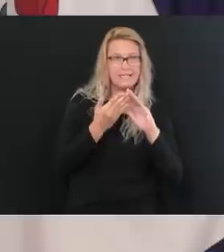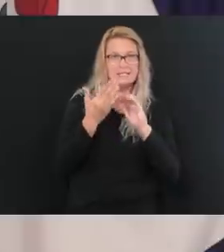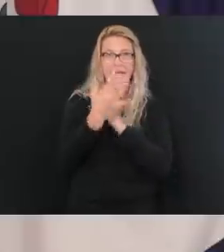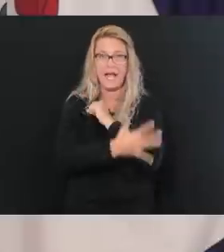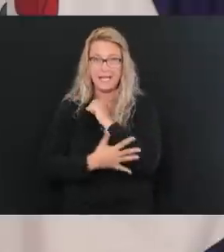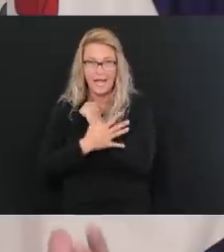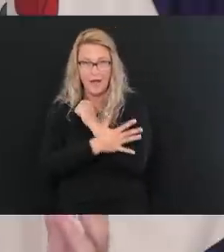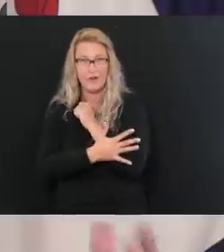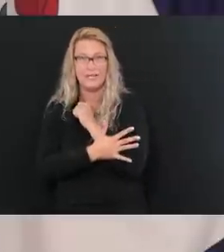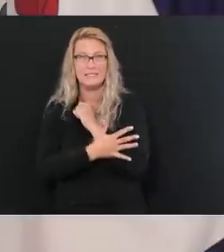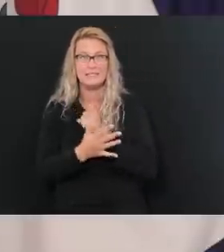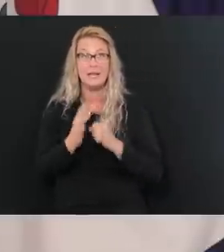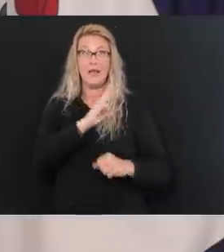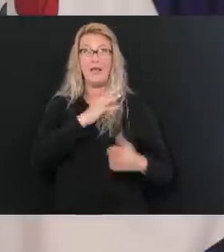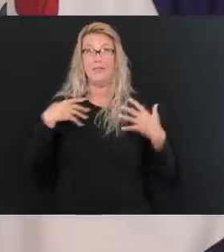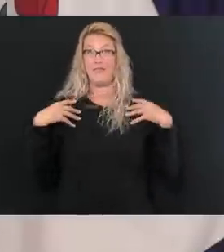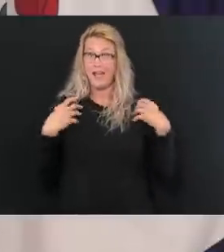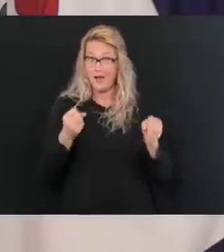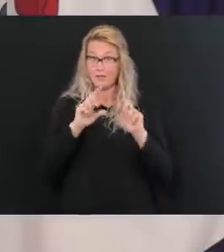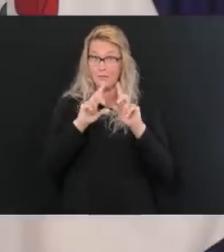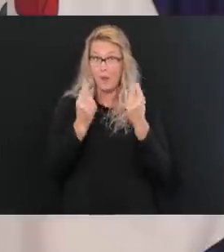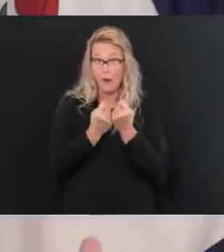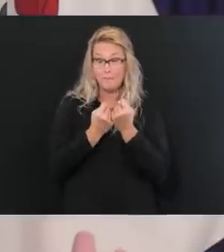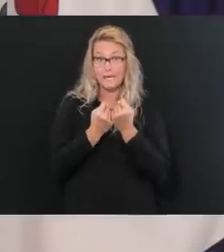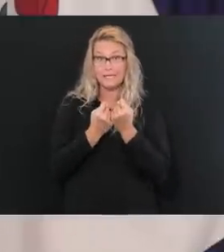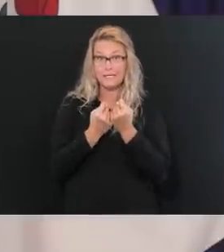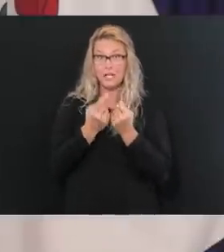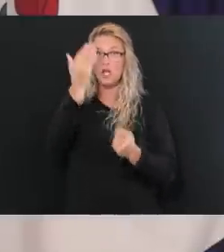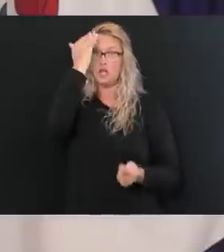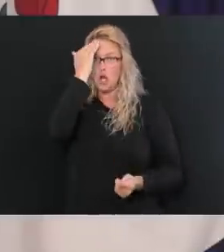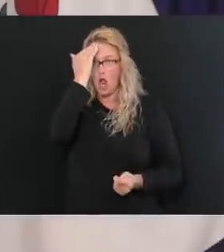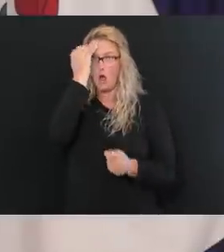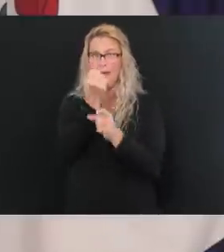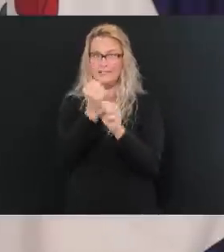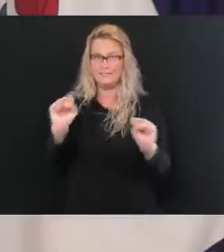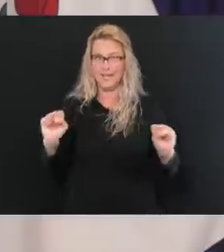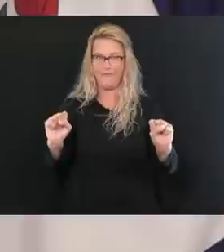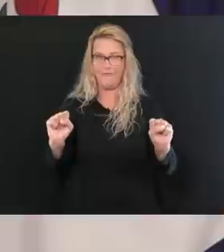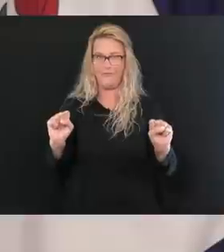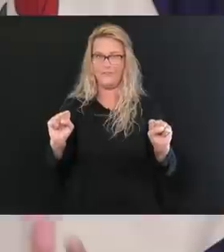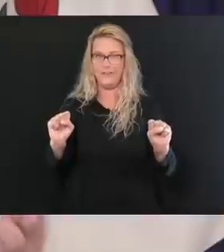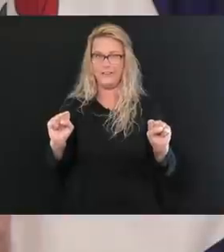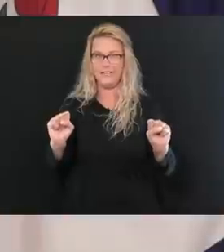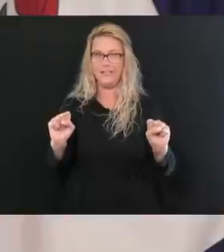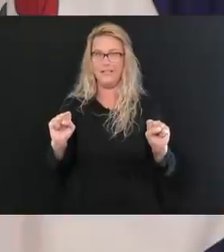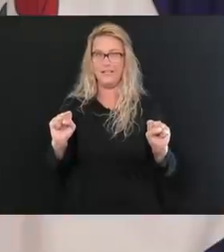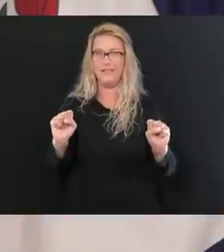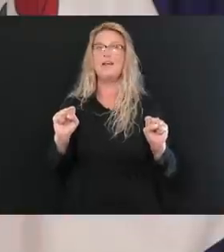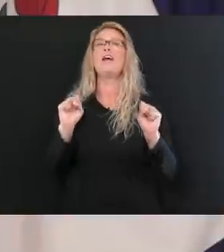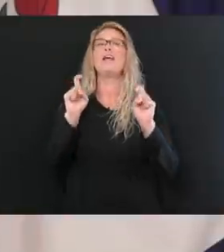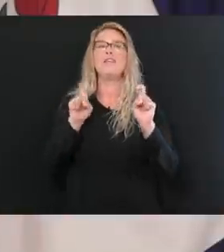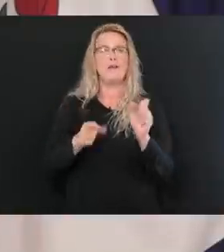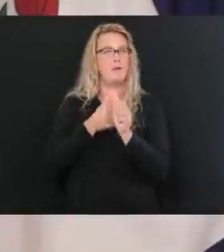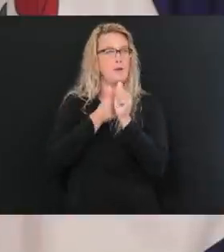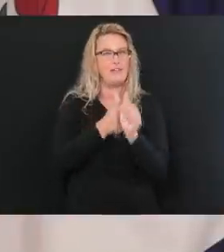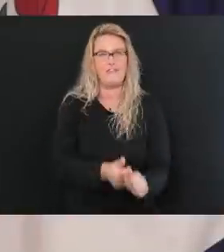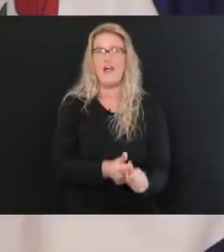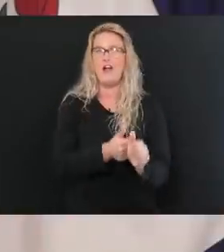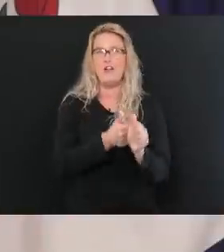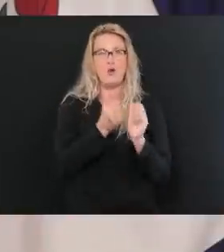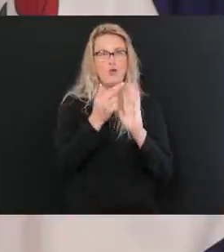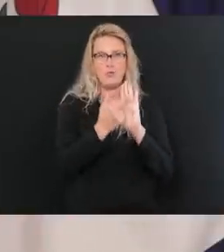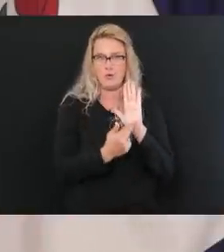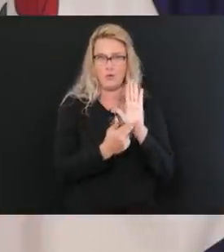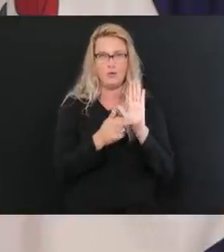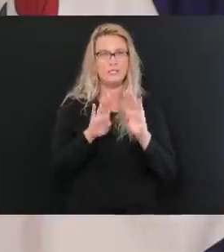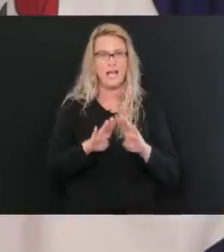counties, the health department and everything that it's safe and everything to open. And then we've got to follow the guidelines and we've got to